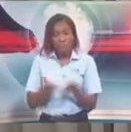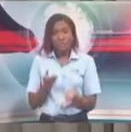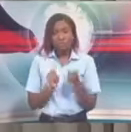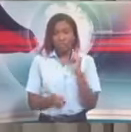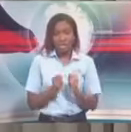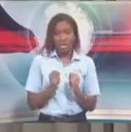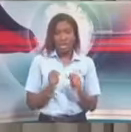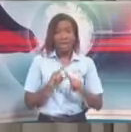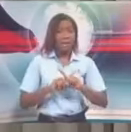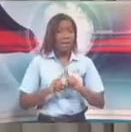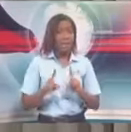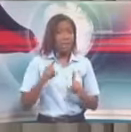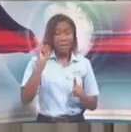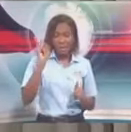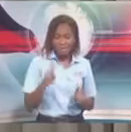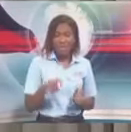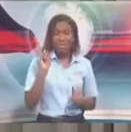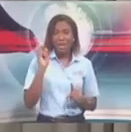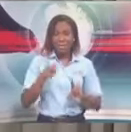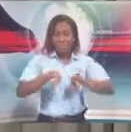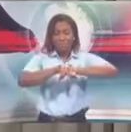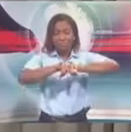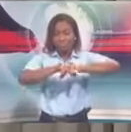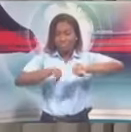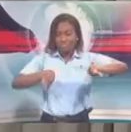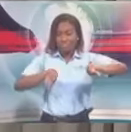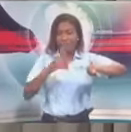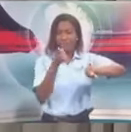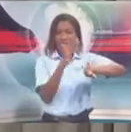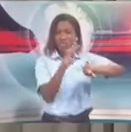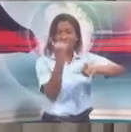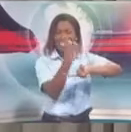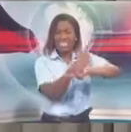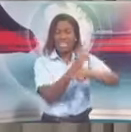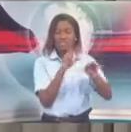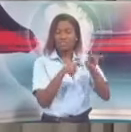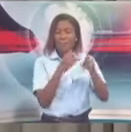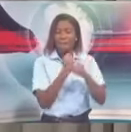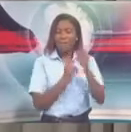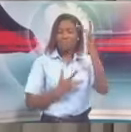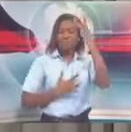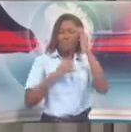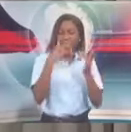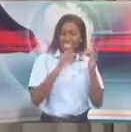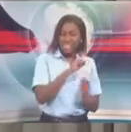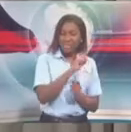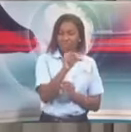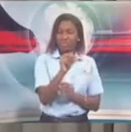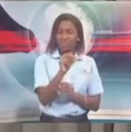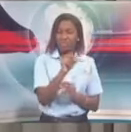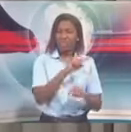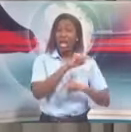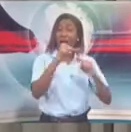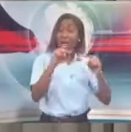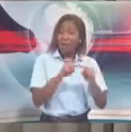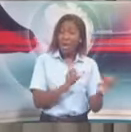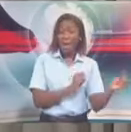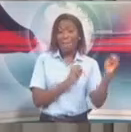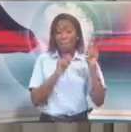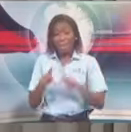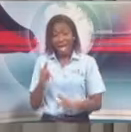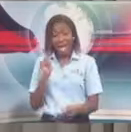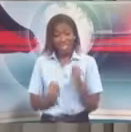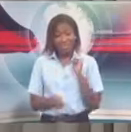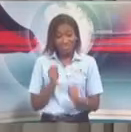14 days there. You must also then, when you return to Trinidad, you will be put into state quarantine for another 14 days.